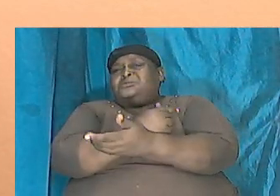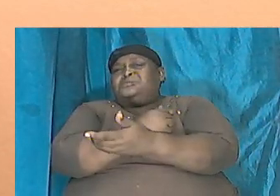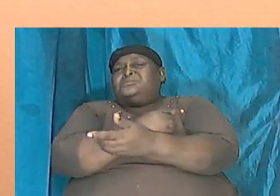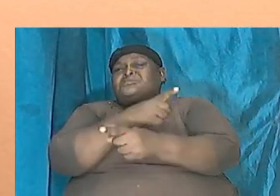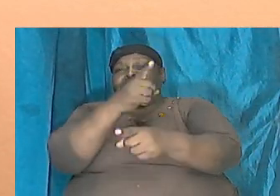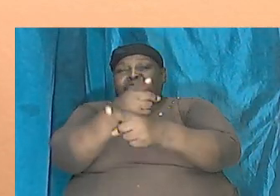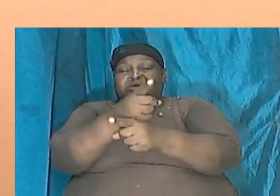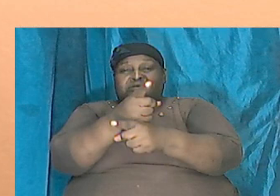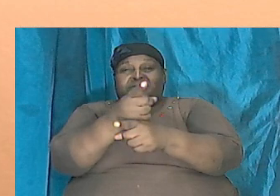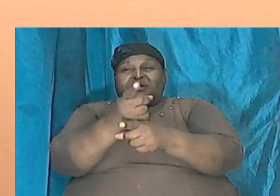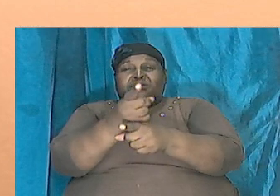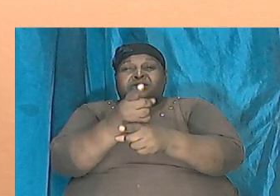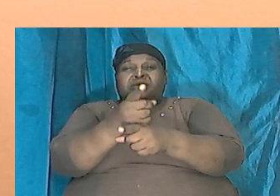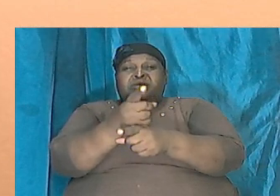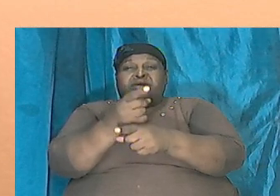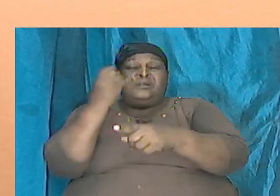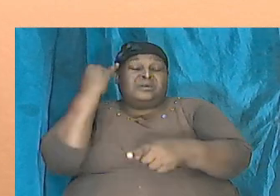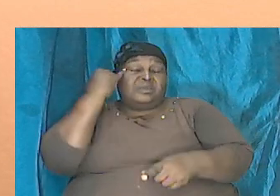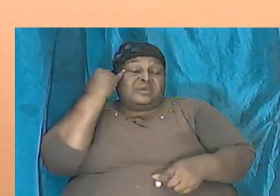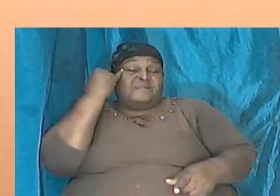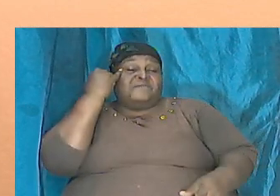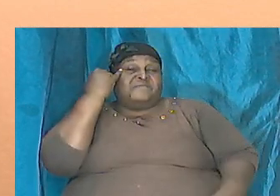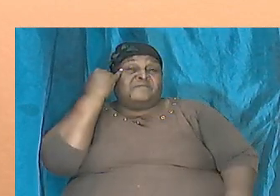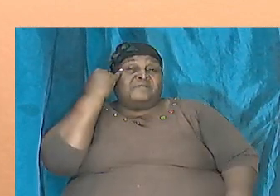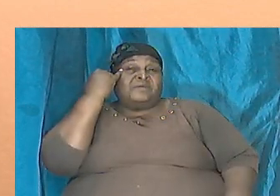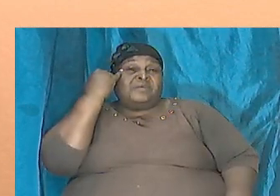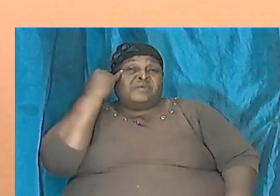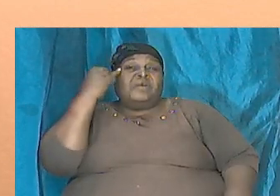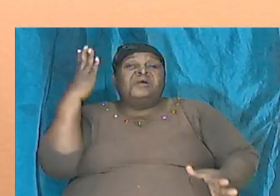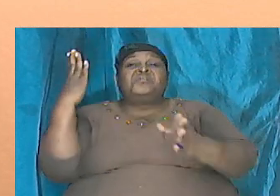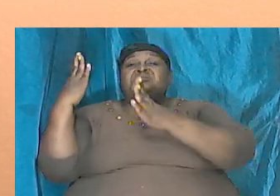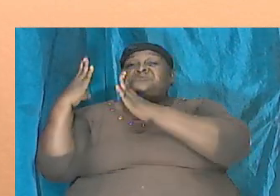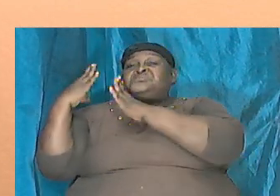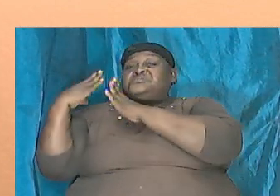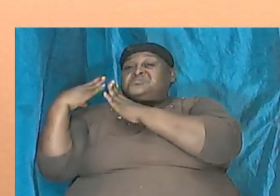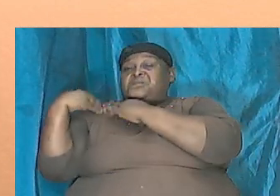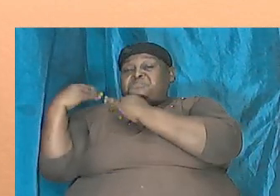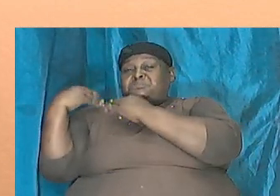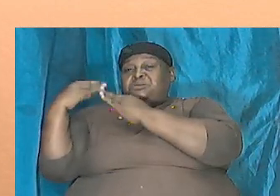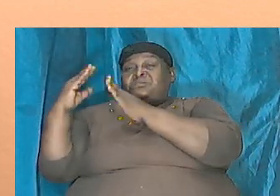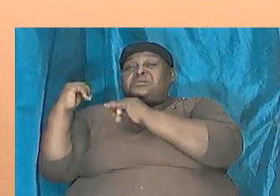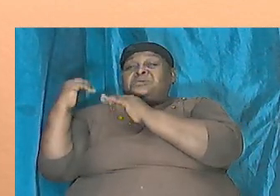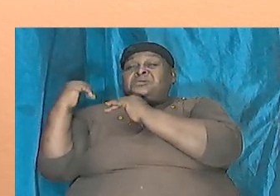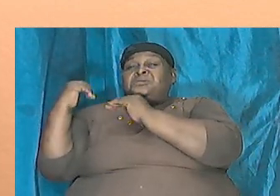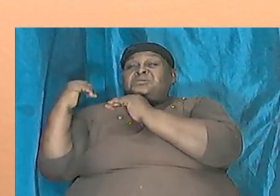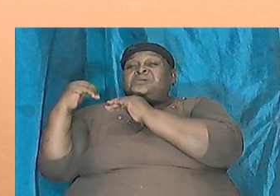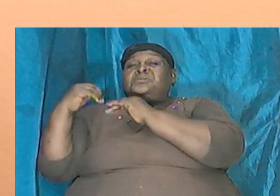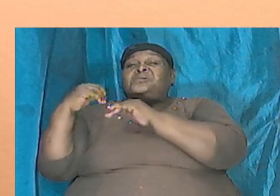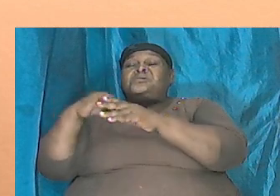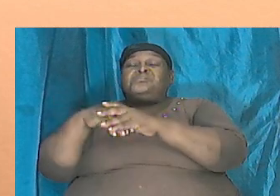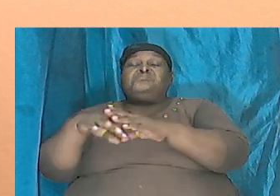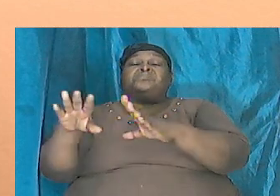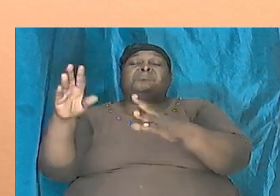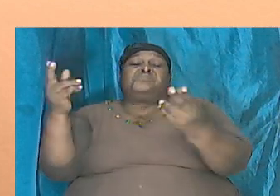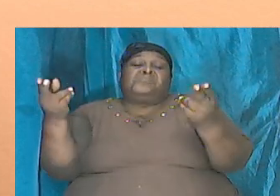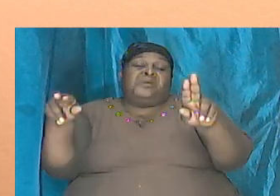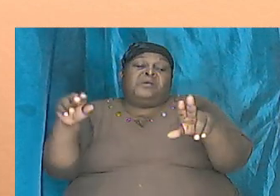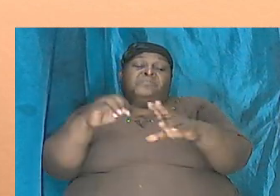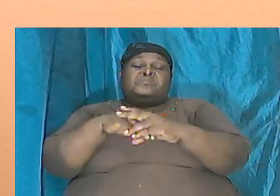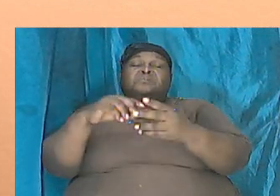correct, if we are going to be accepting that what happened in Genesis is so,